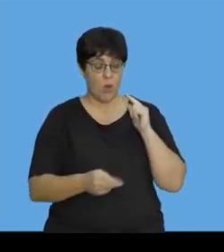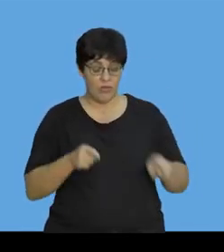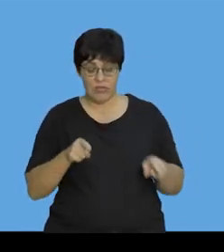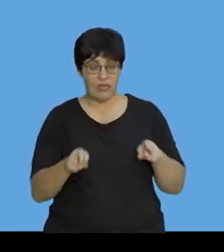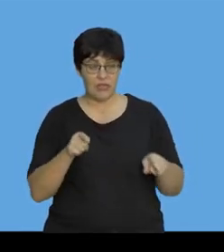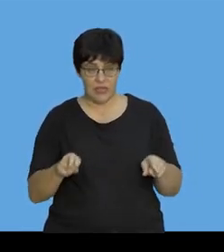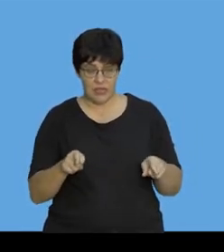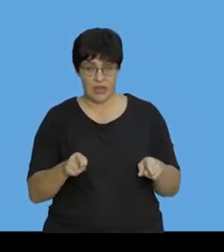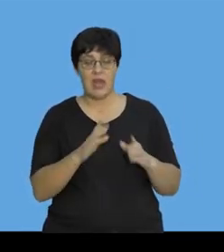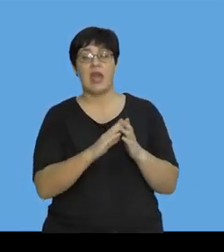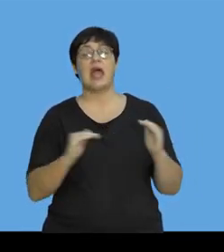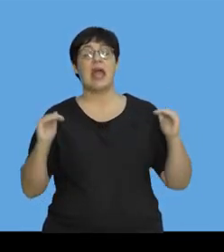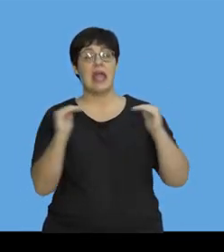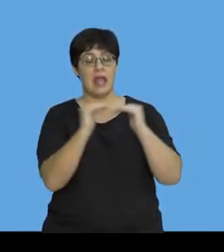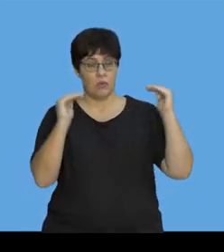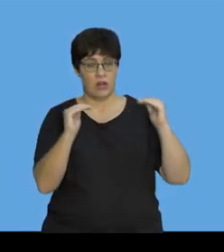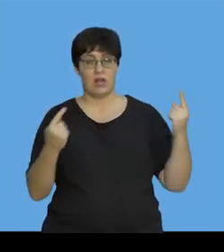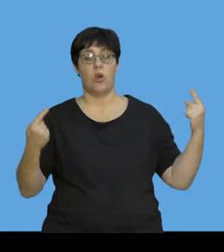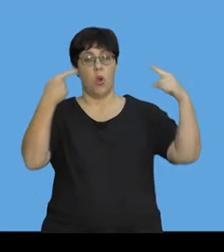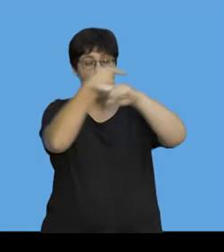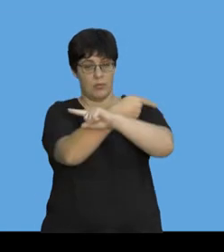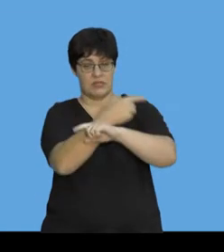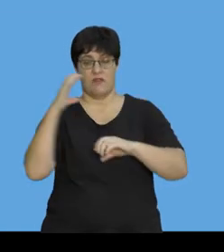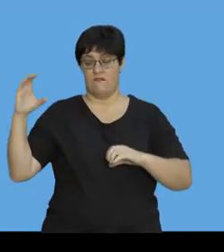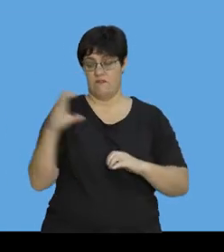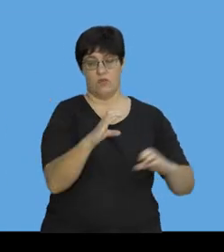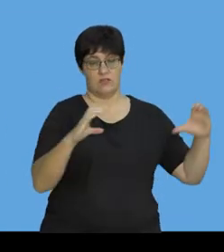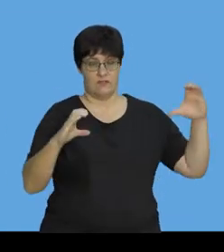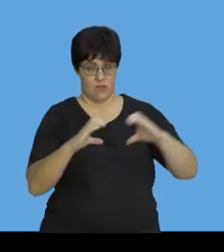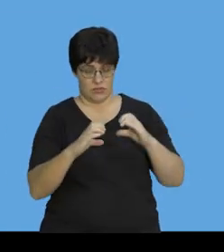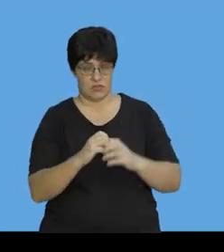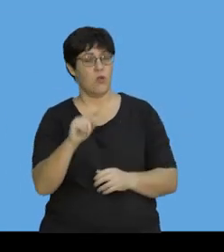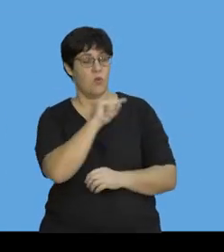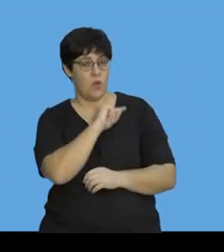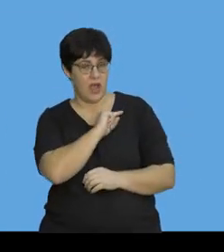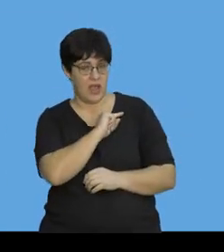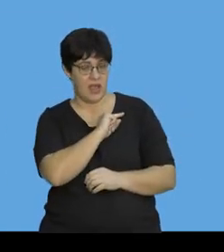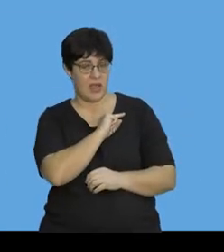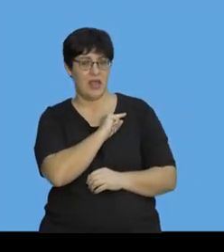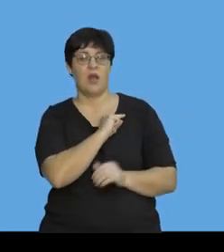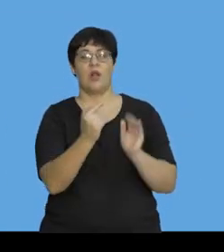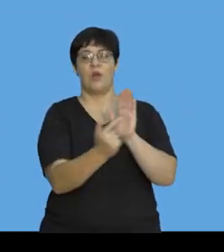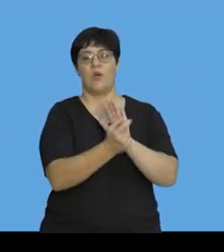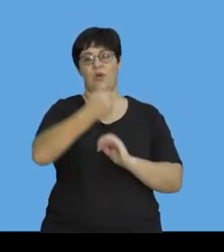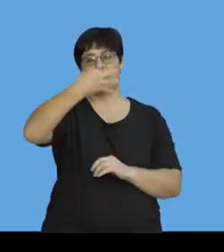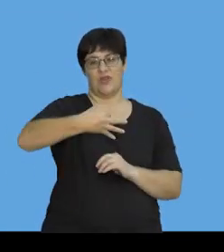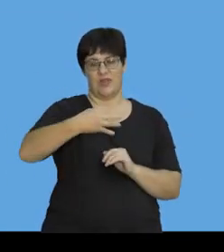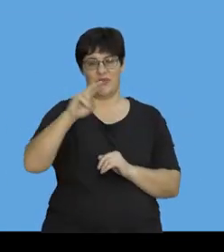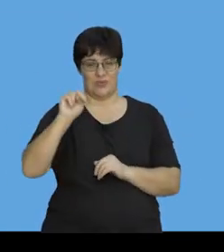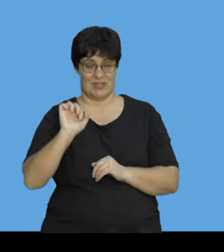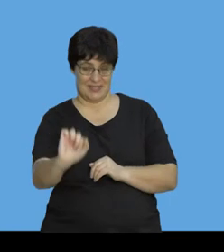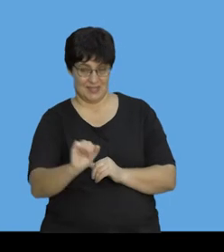objects experience equal and opposite forces. Why? Newton's third law.